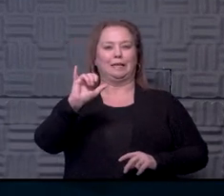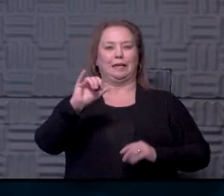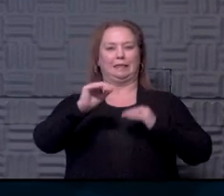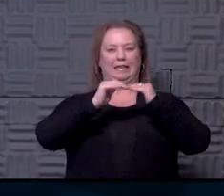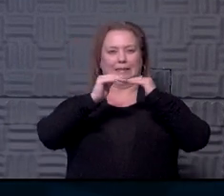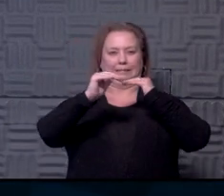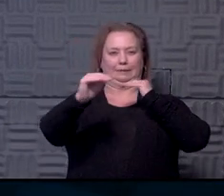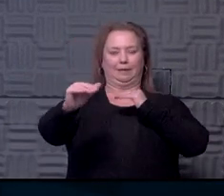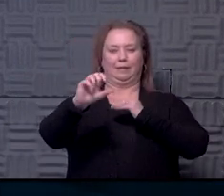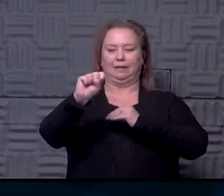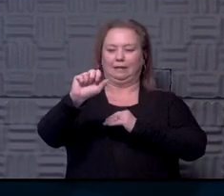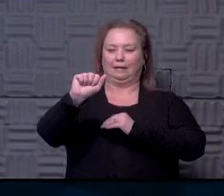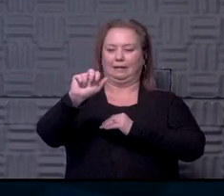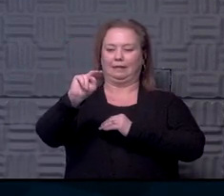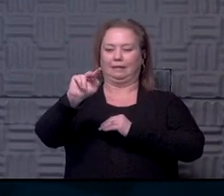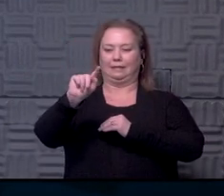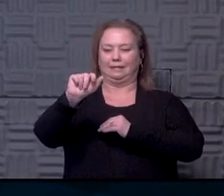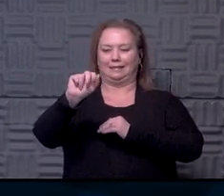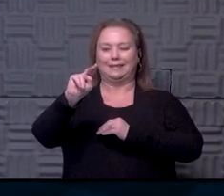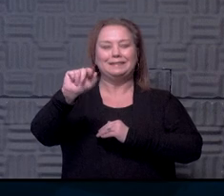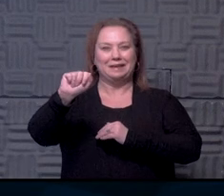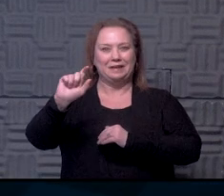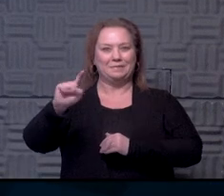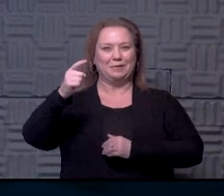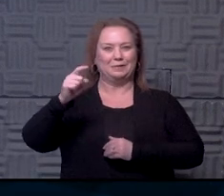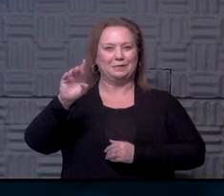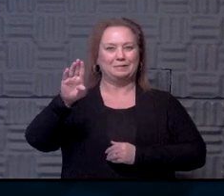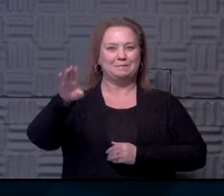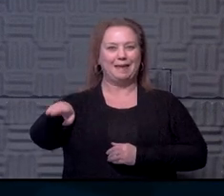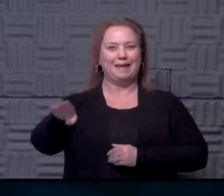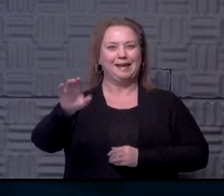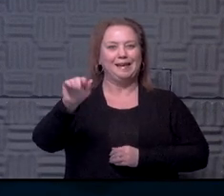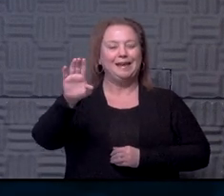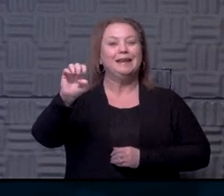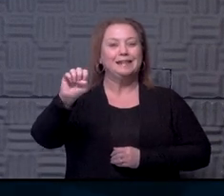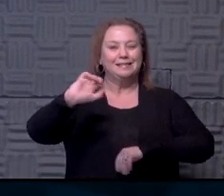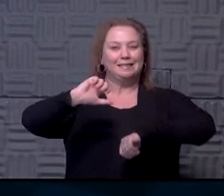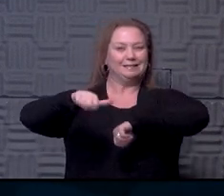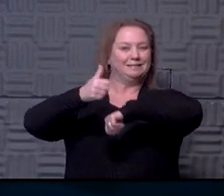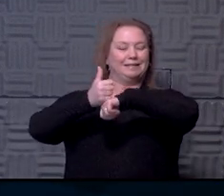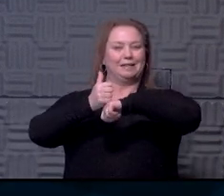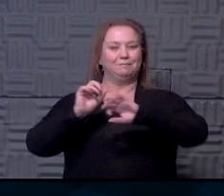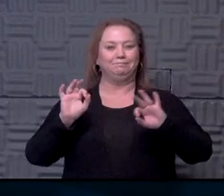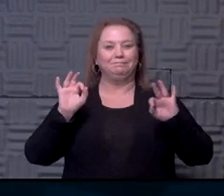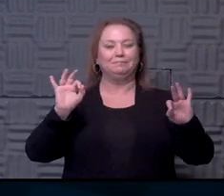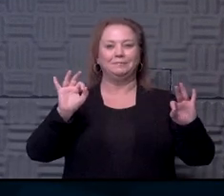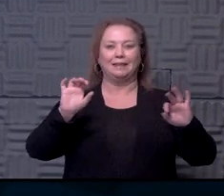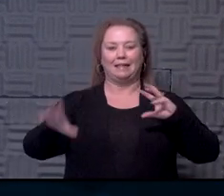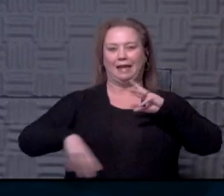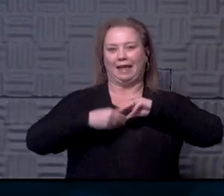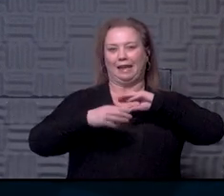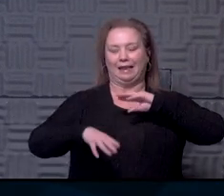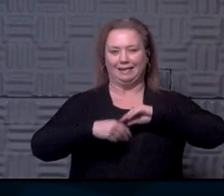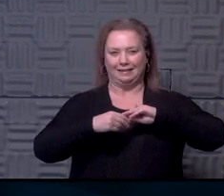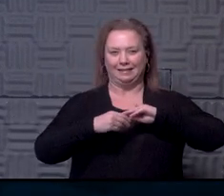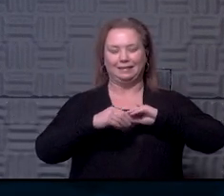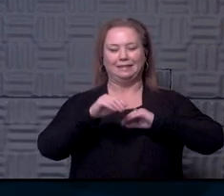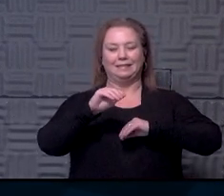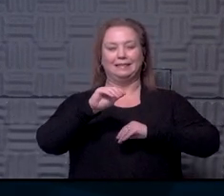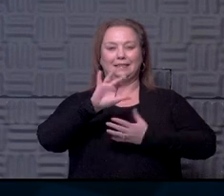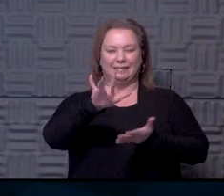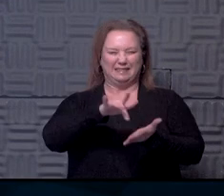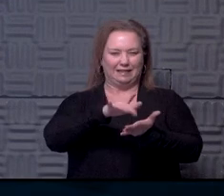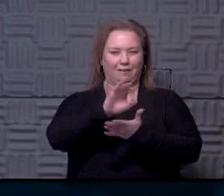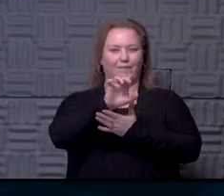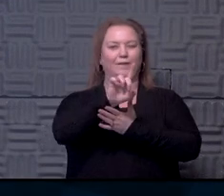stability now with Santana being at first base and allowing the lineup to really be set. Some of the other additions you mentioned, having center field